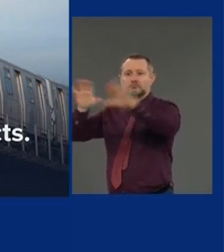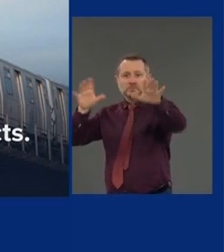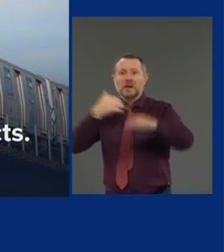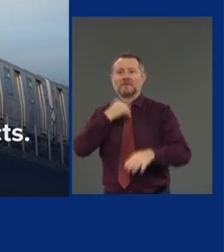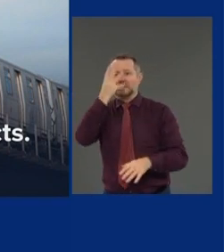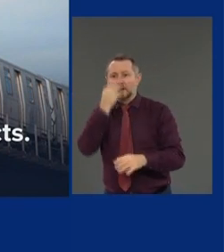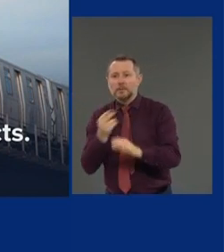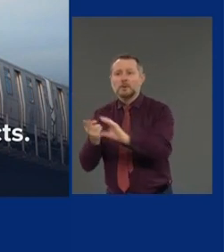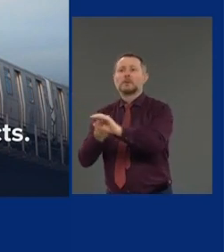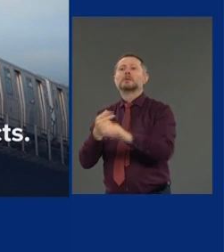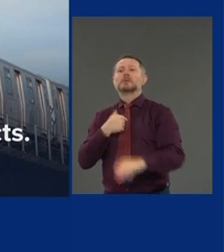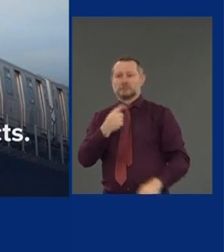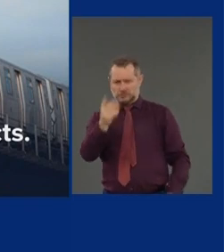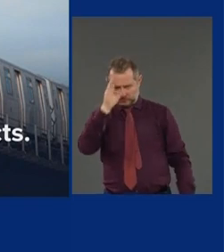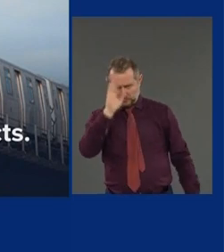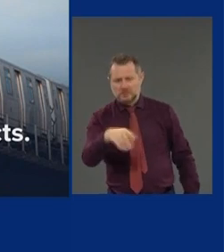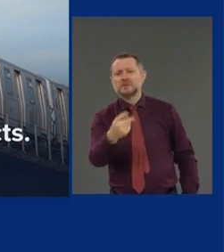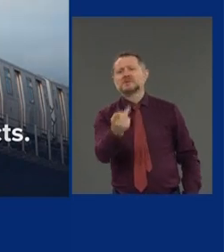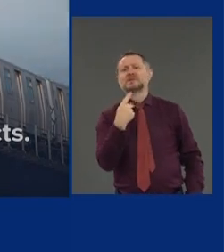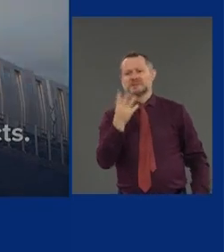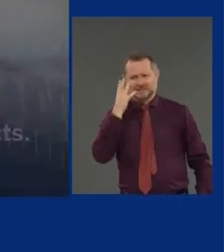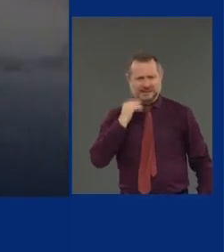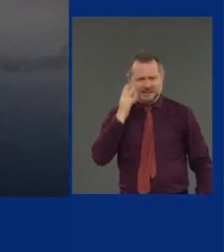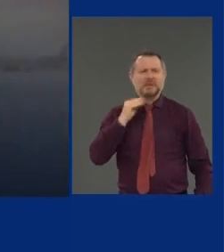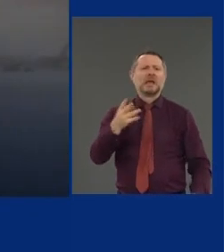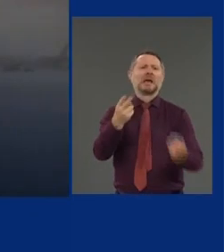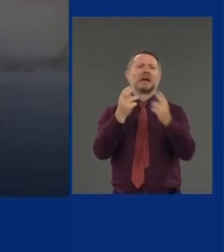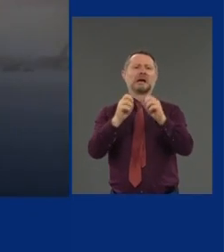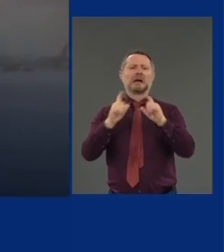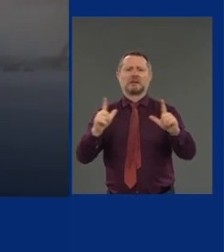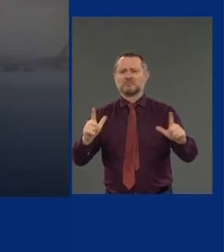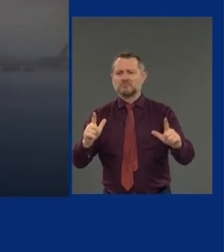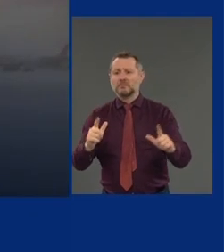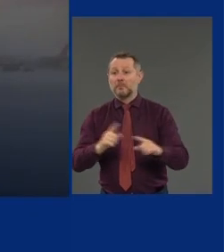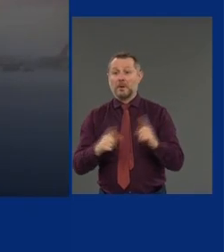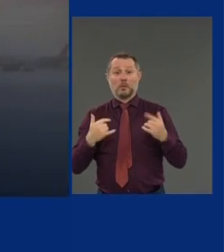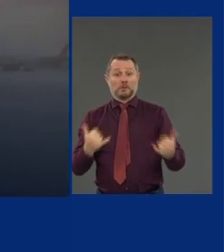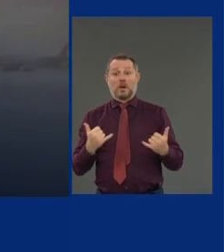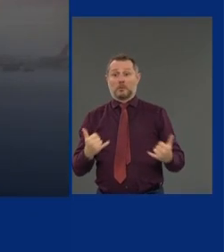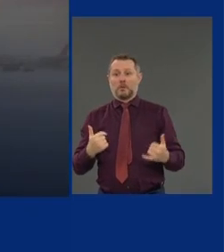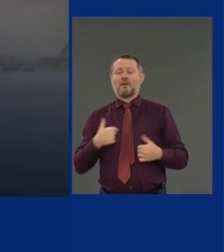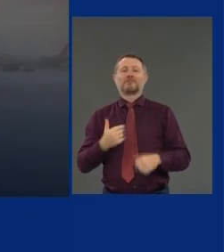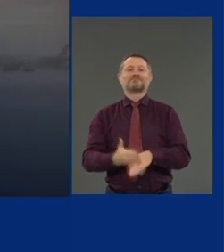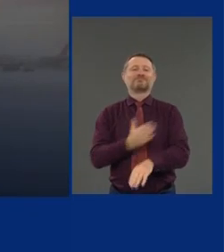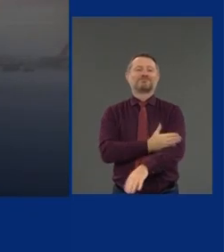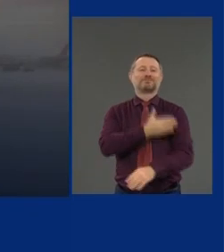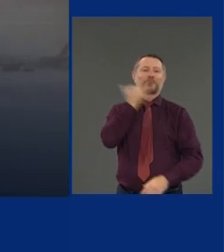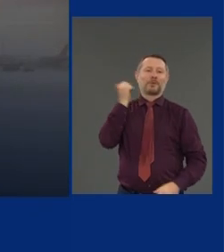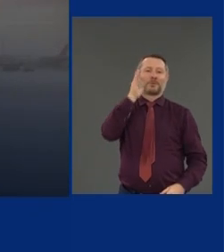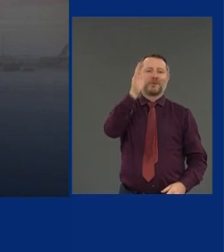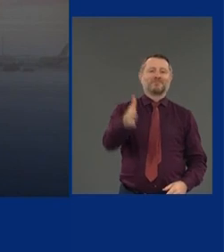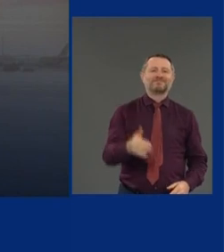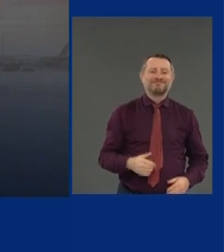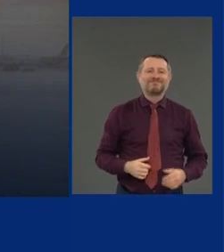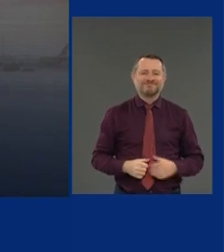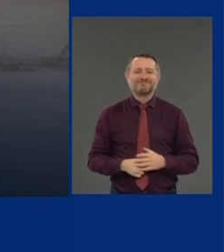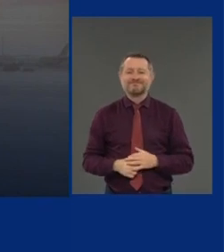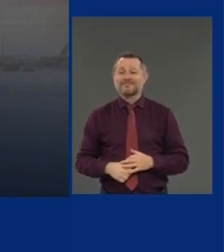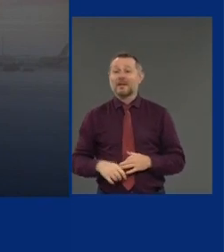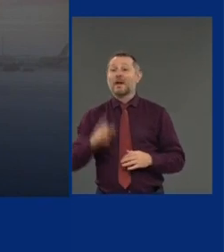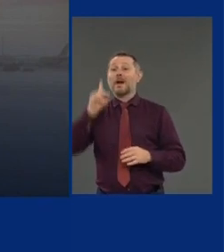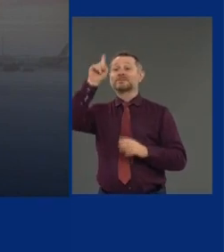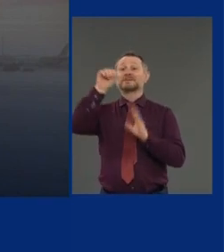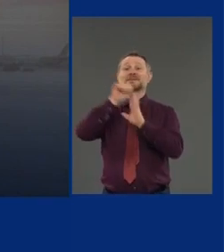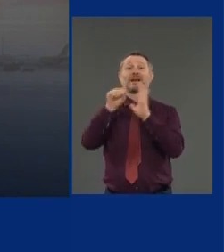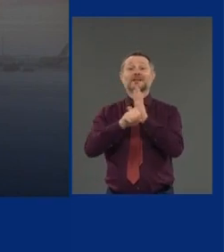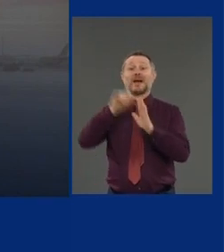but it's actually going to be better when we reopen. Upstate airports, which many